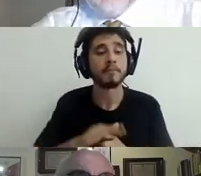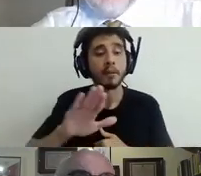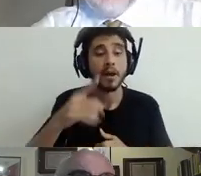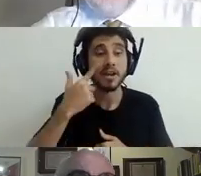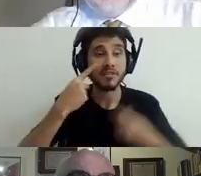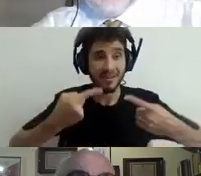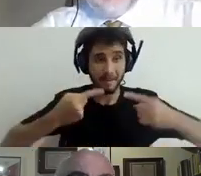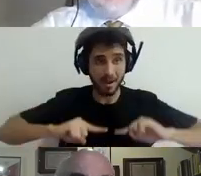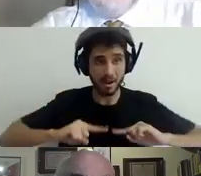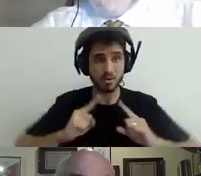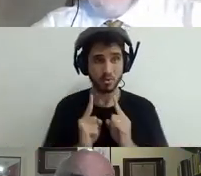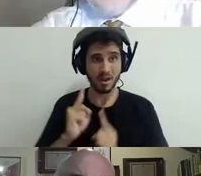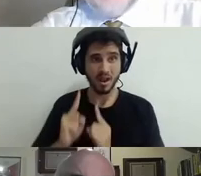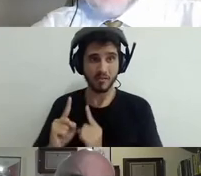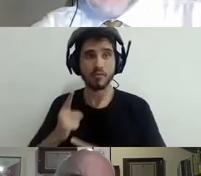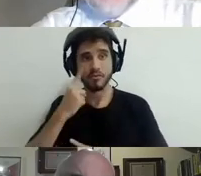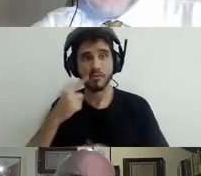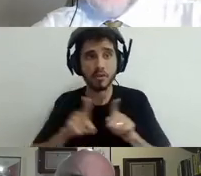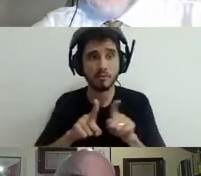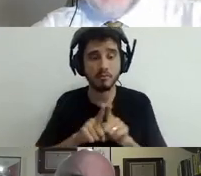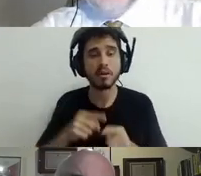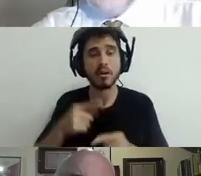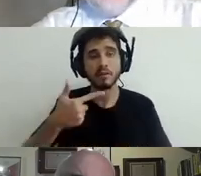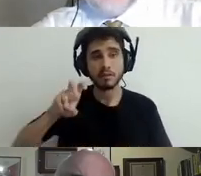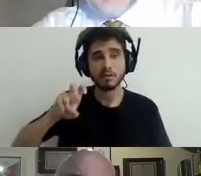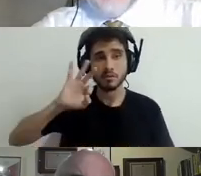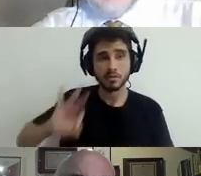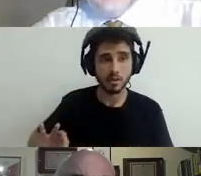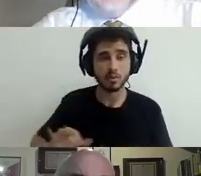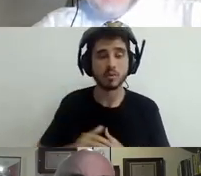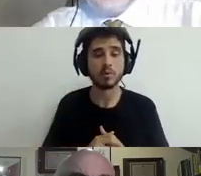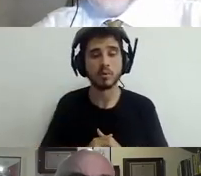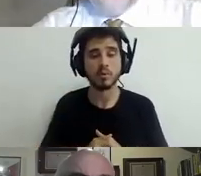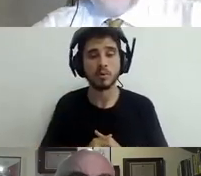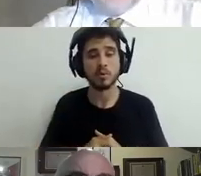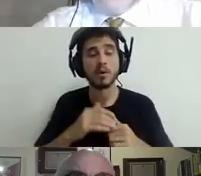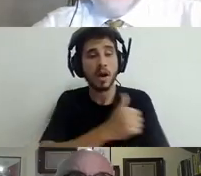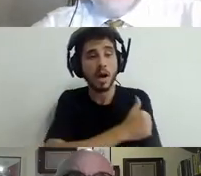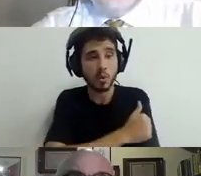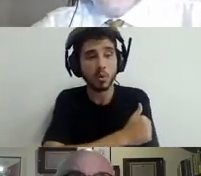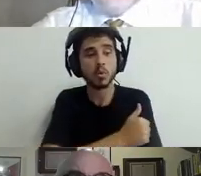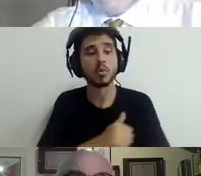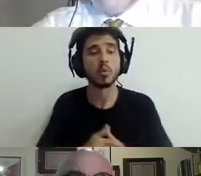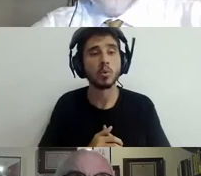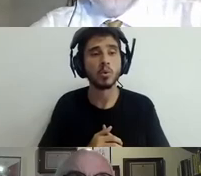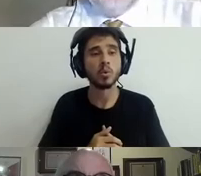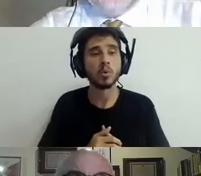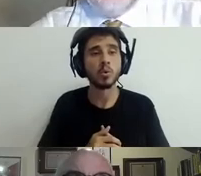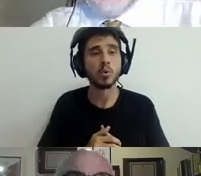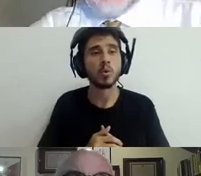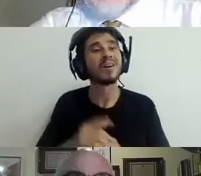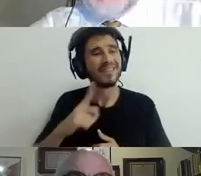economically for off students, which really suffered and they did not cope well with the switch to